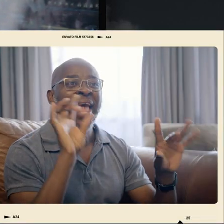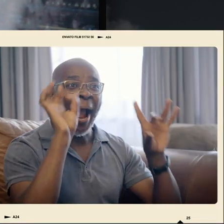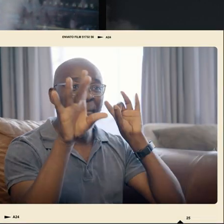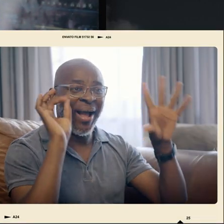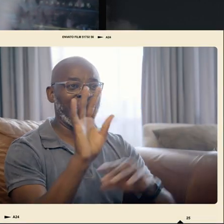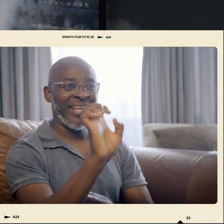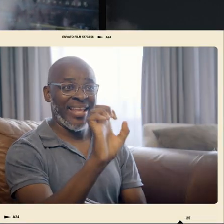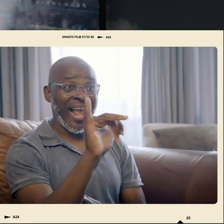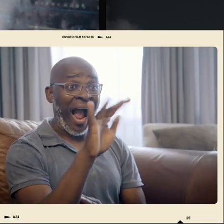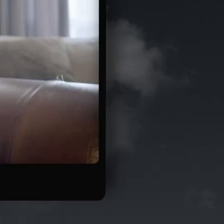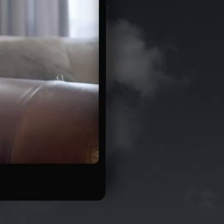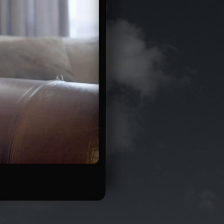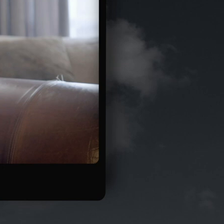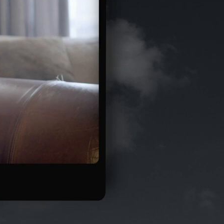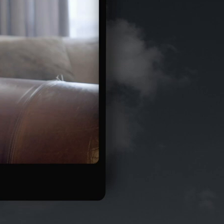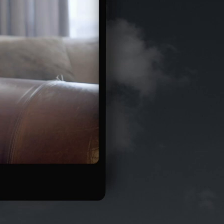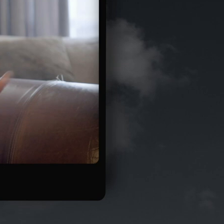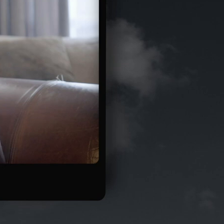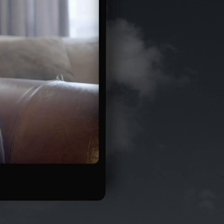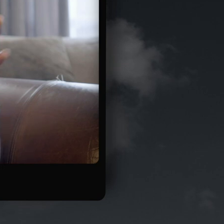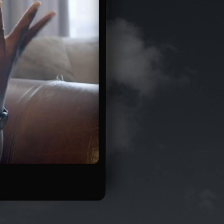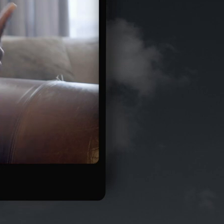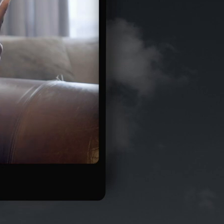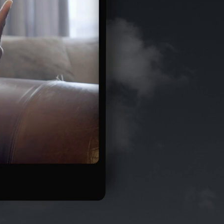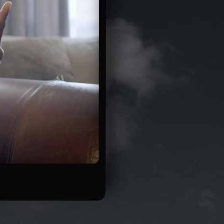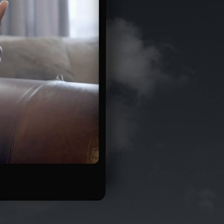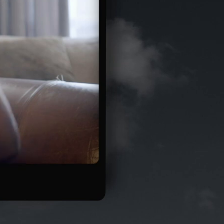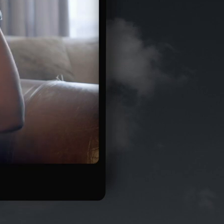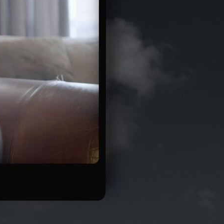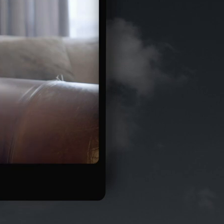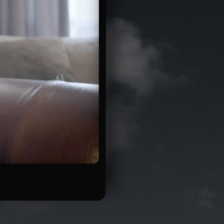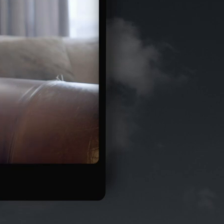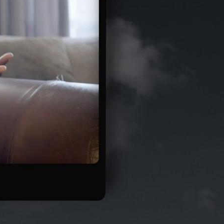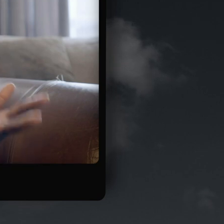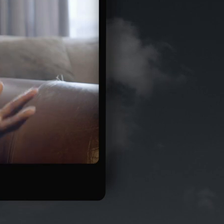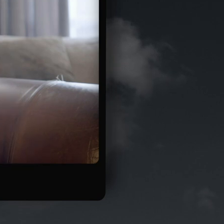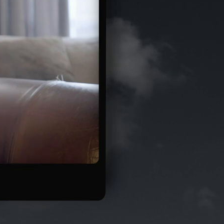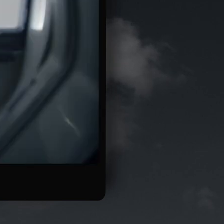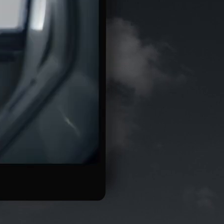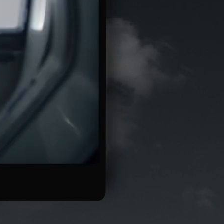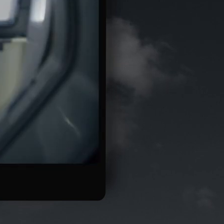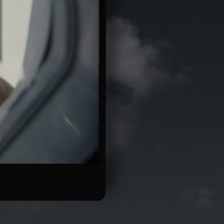The name of the company is iBuzz and it's in collaboration with Vids University.